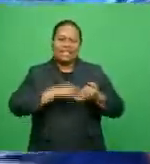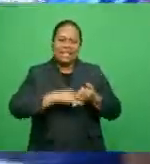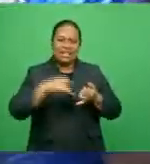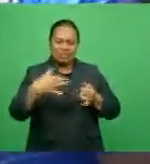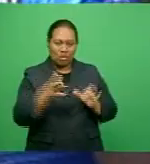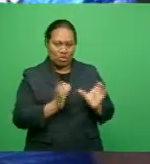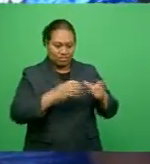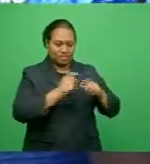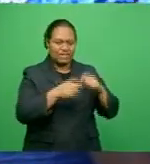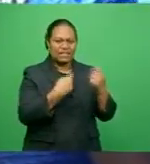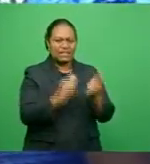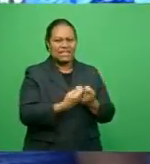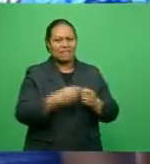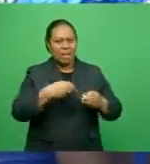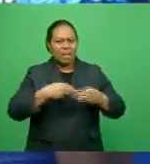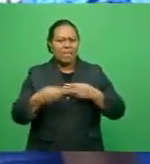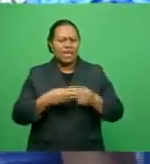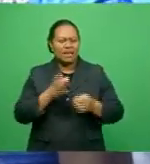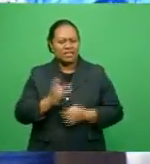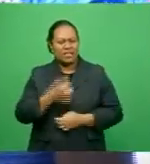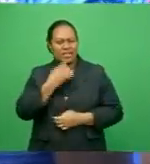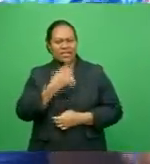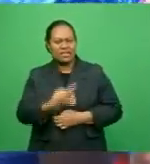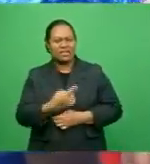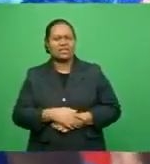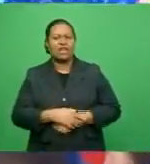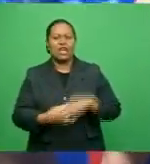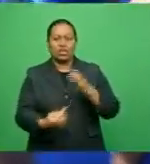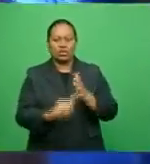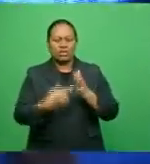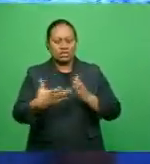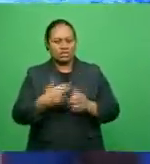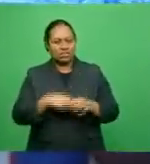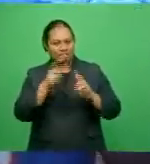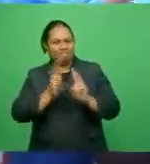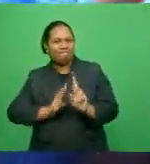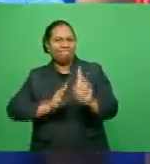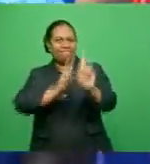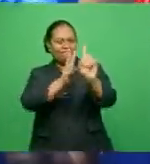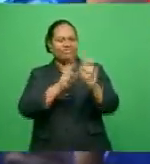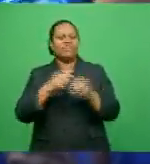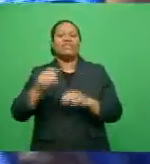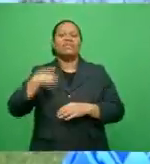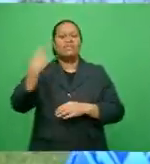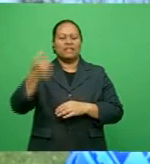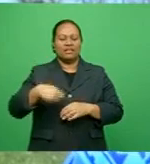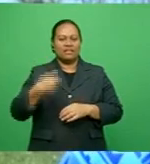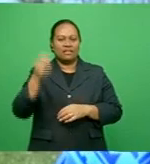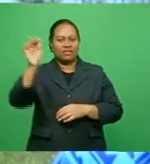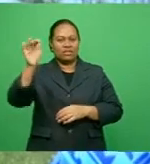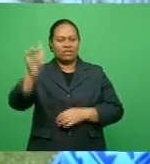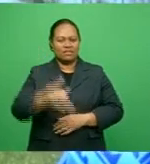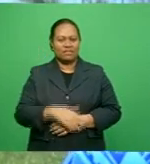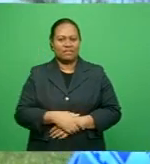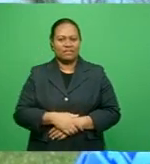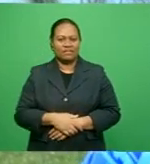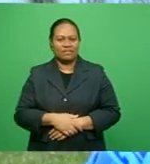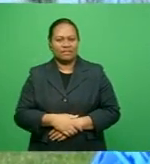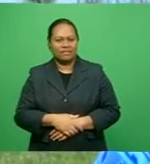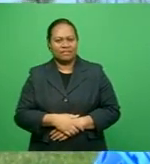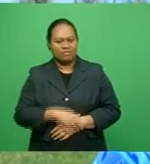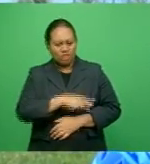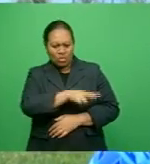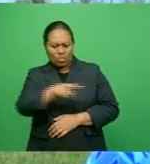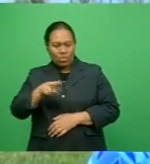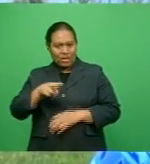team manager Moase Sedhamara says Tunakau is someone to look out for in the near future. I've been watching